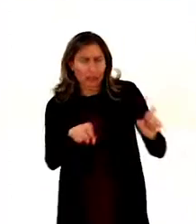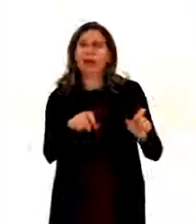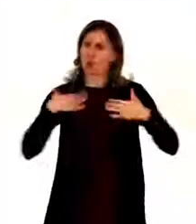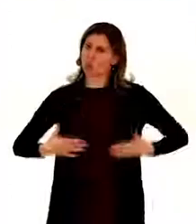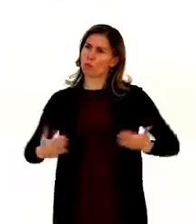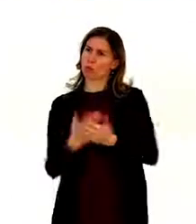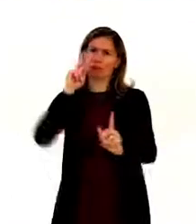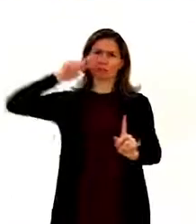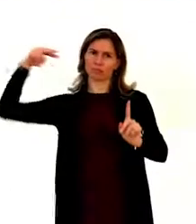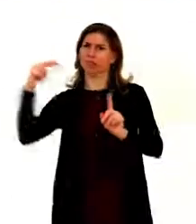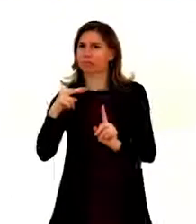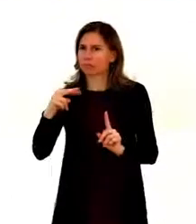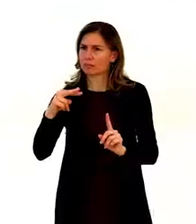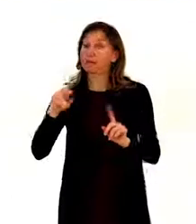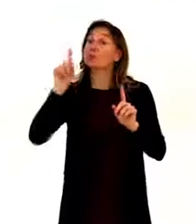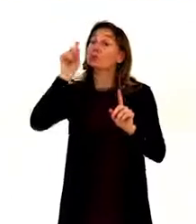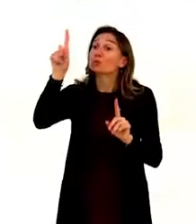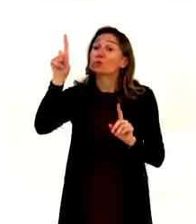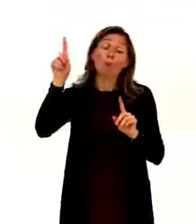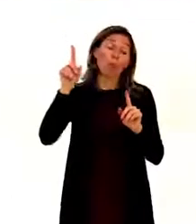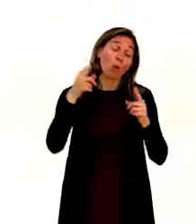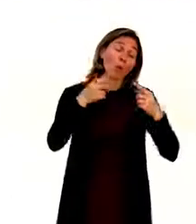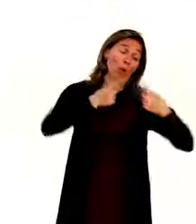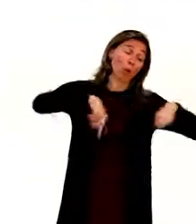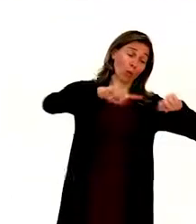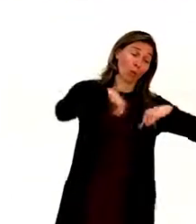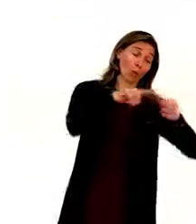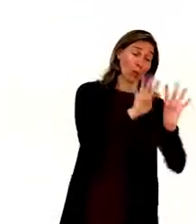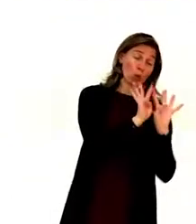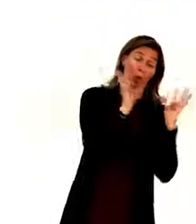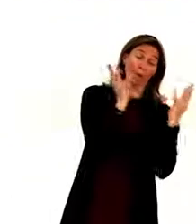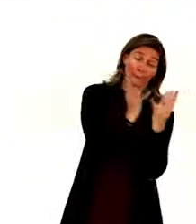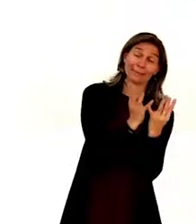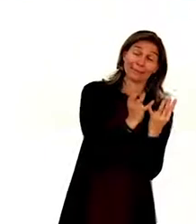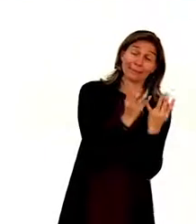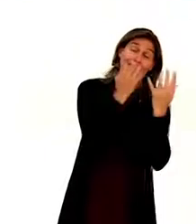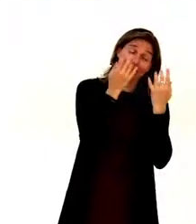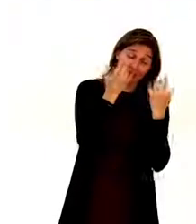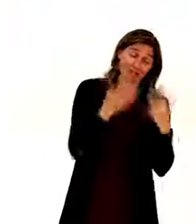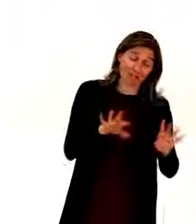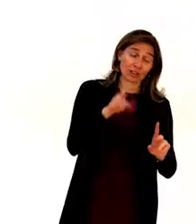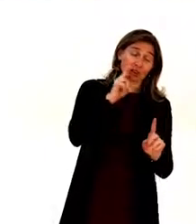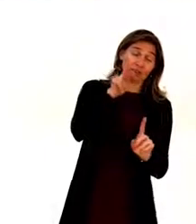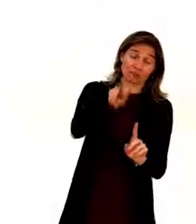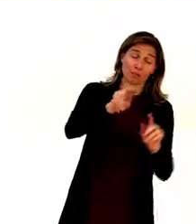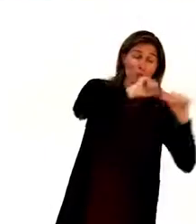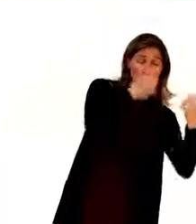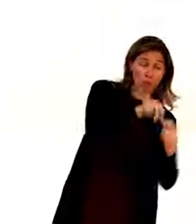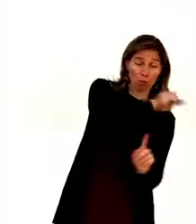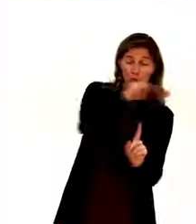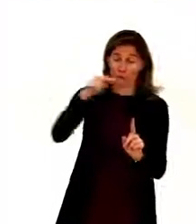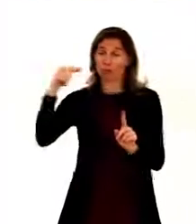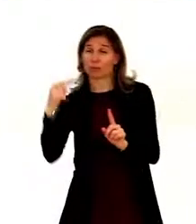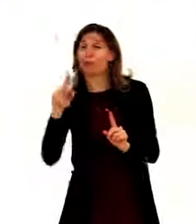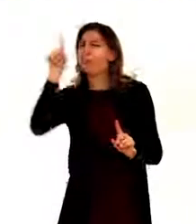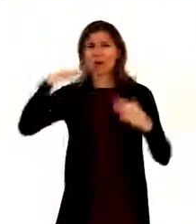even though some of my dear friends and colleagues in the committee see it differently, see it as separate models. Well, for me, you know, human rights model is